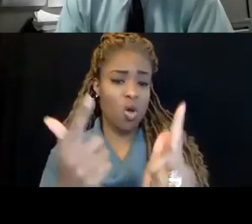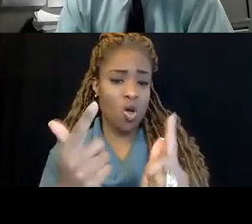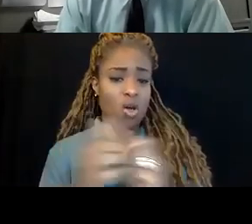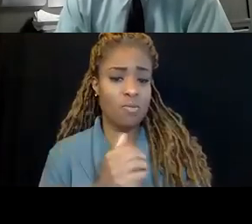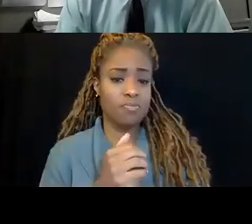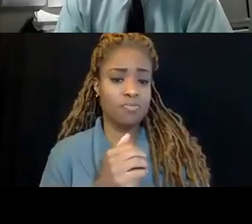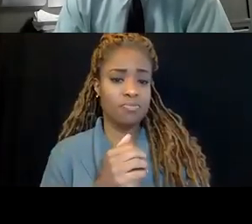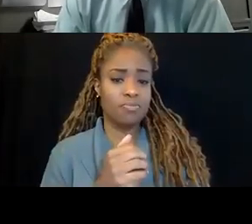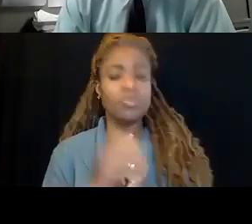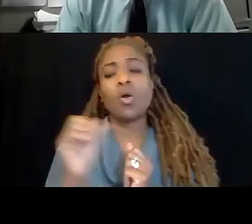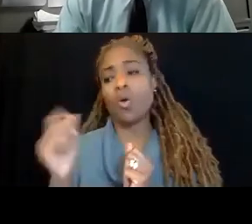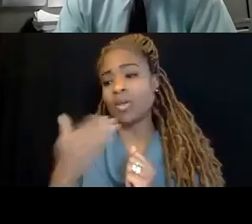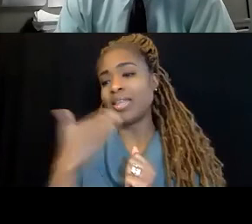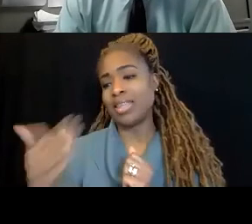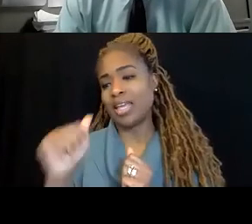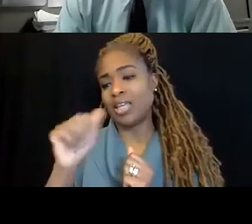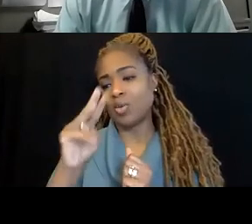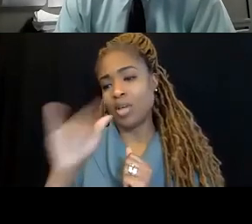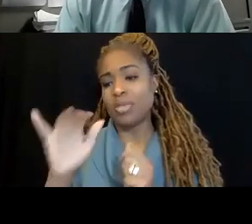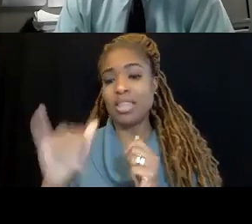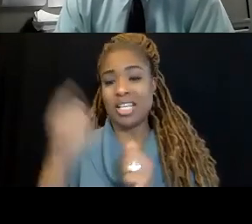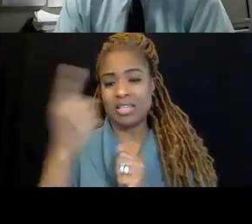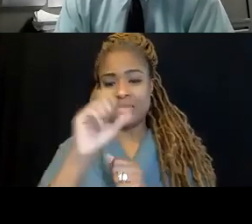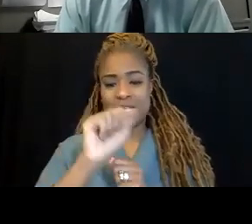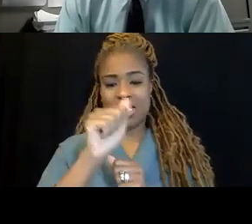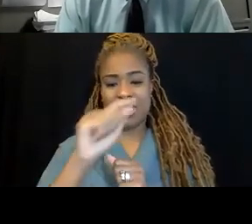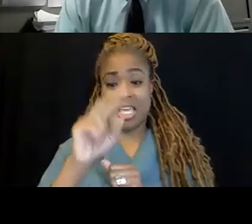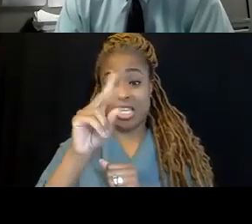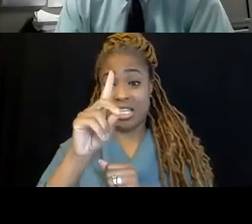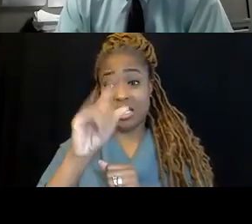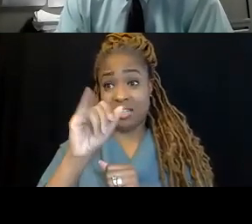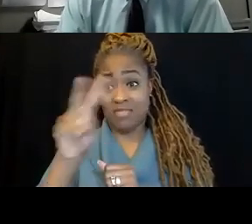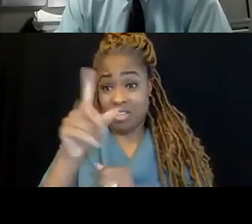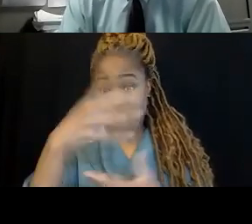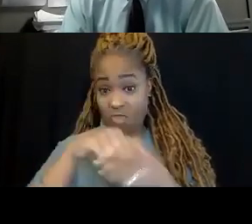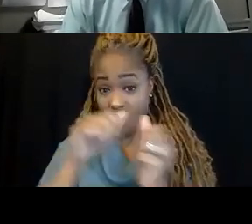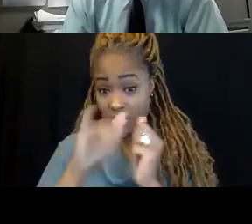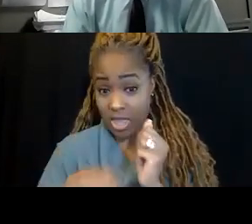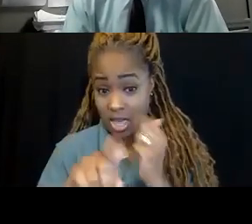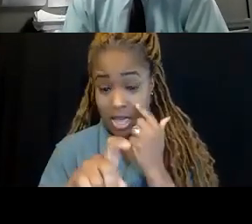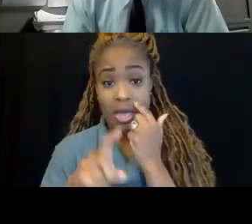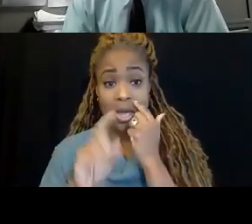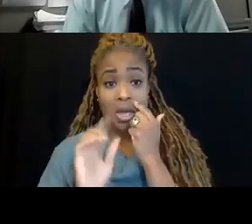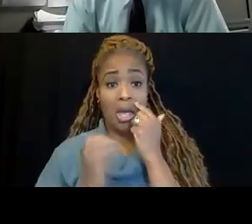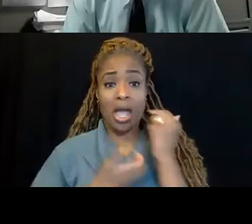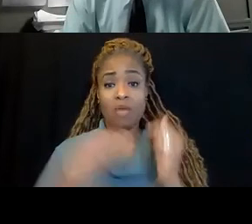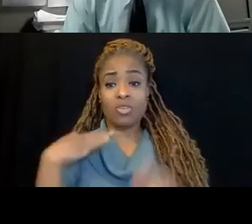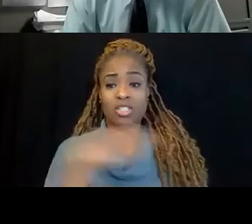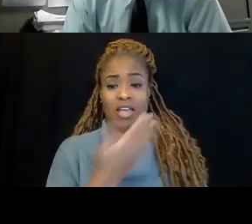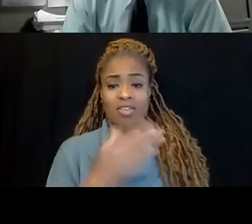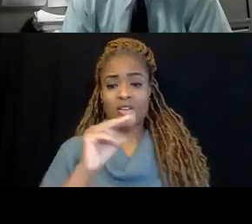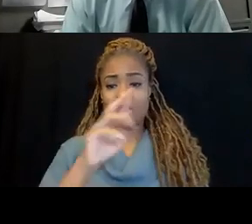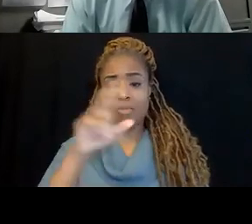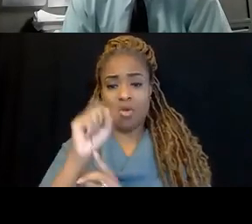Oh, thanks, Amy. That's something that the SET division is involved with. I know our staff at MRS is